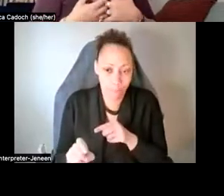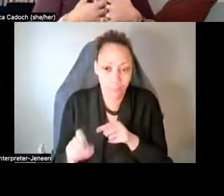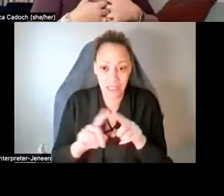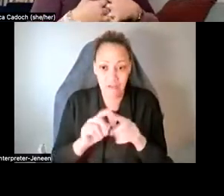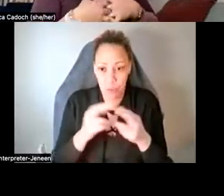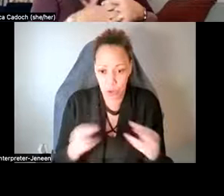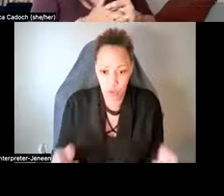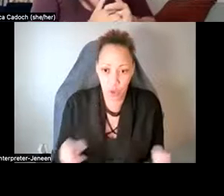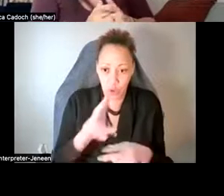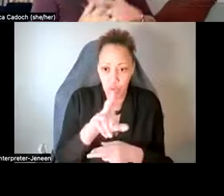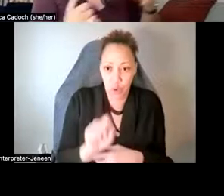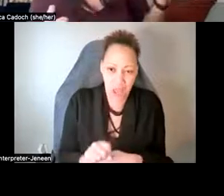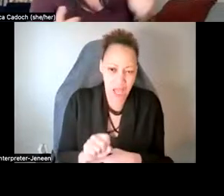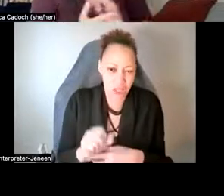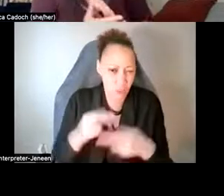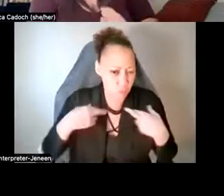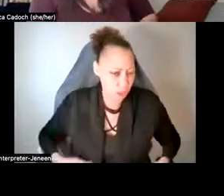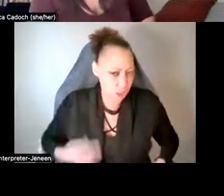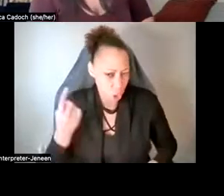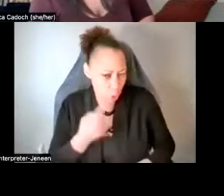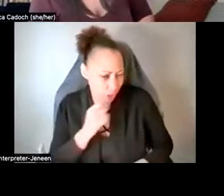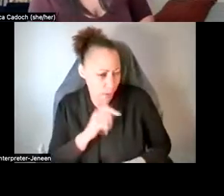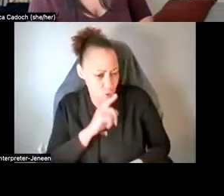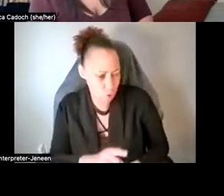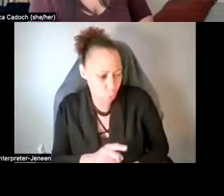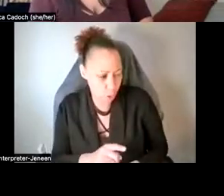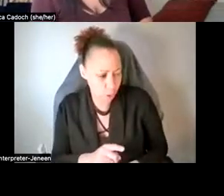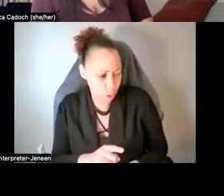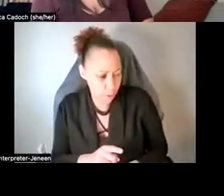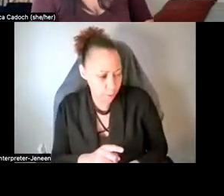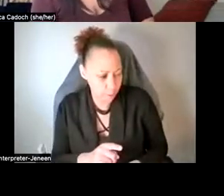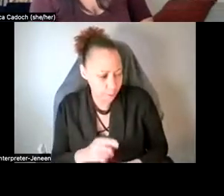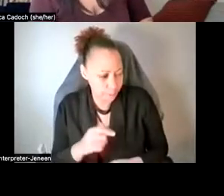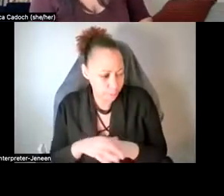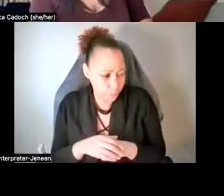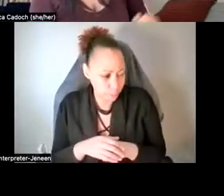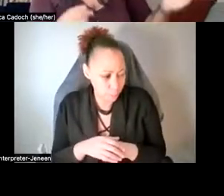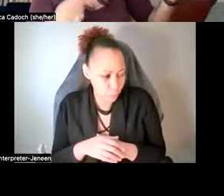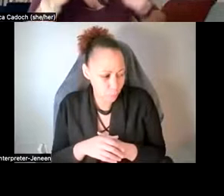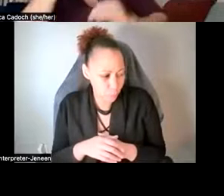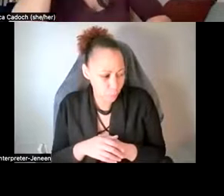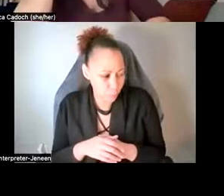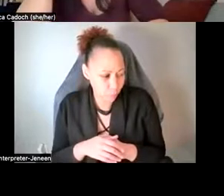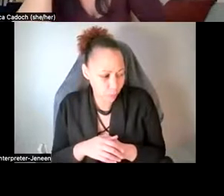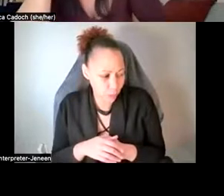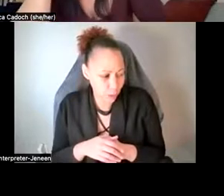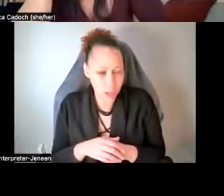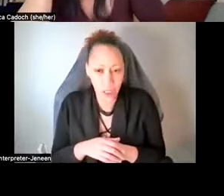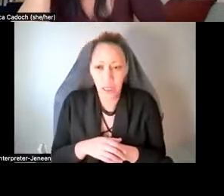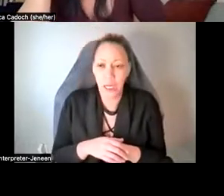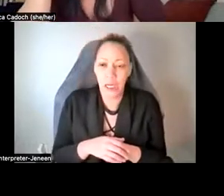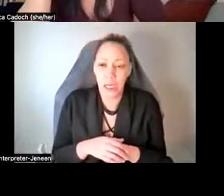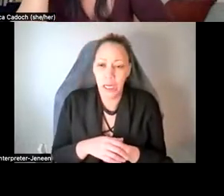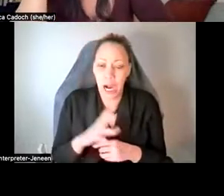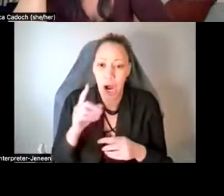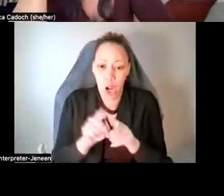residents only? I don't believe so. I'm sure you can, uh, call, uh, fireside project at any point, psychedelic.support. I believe